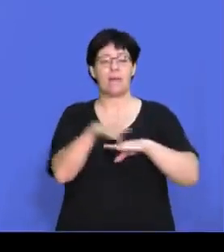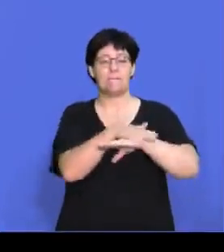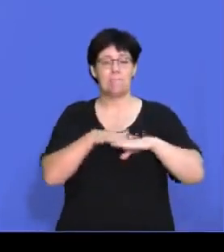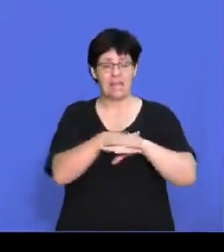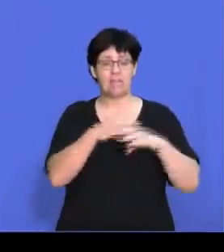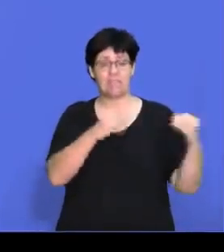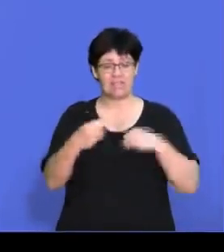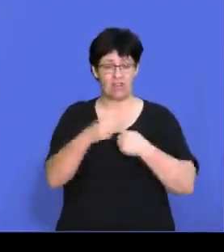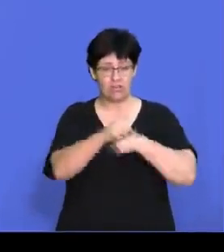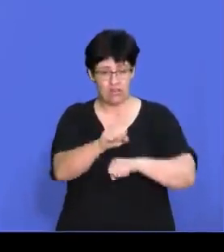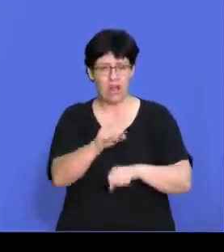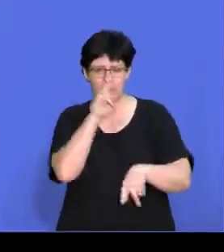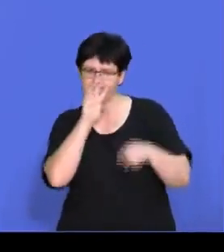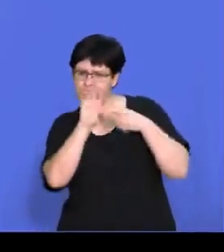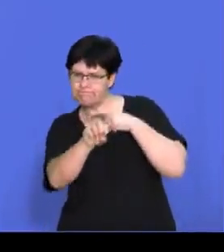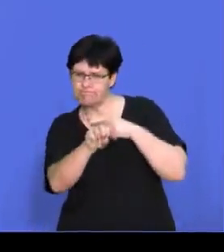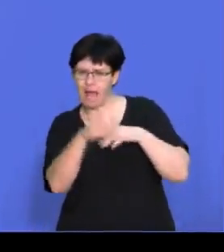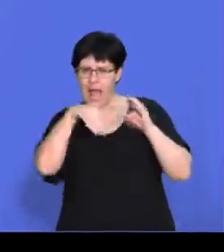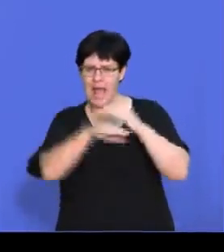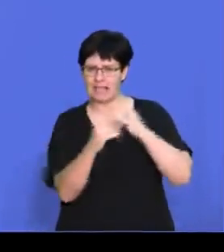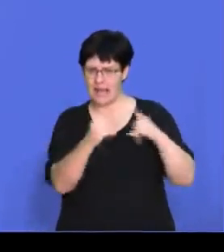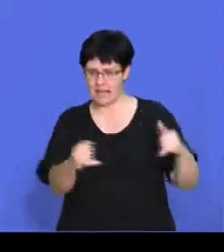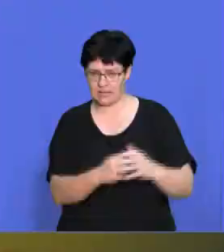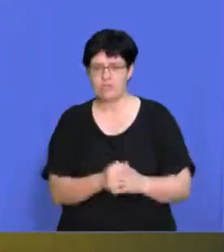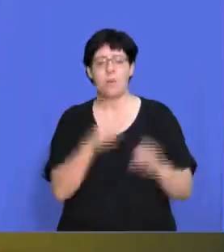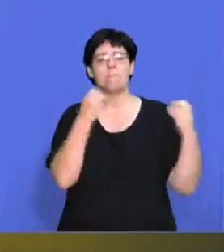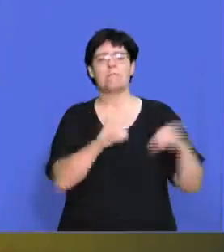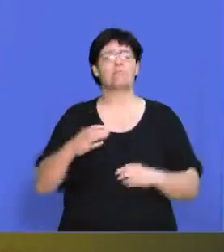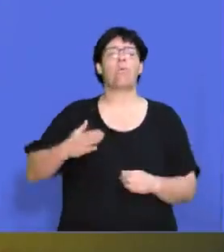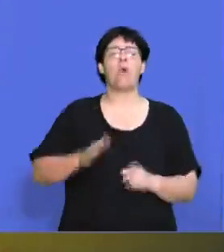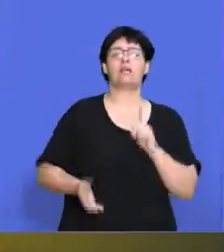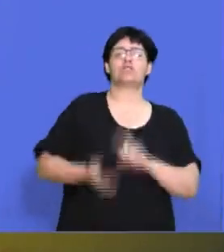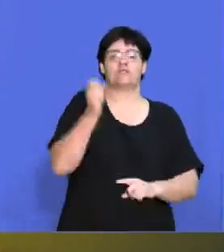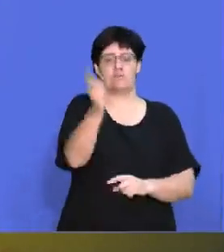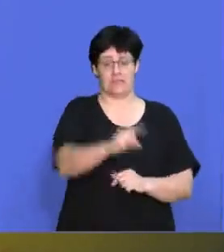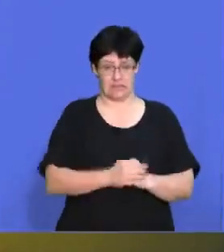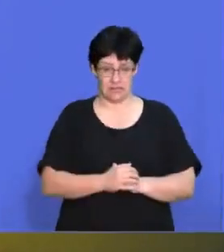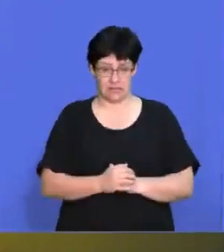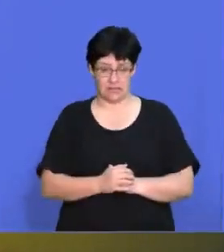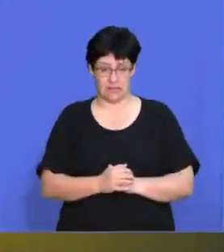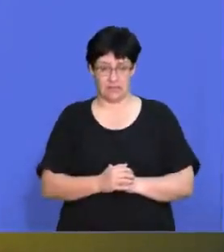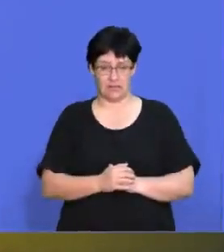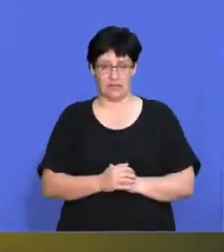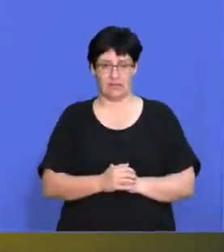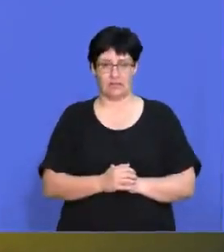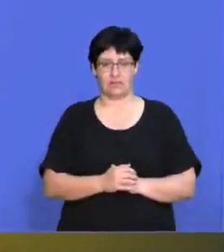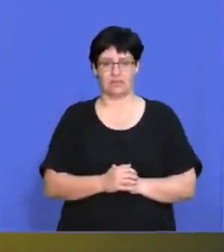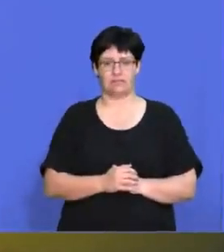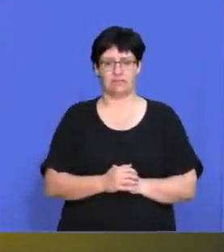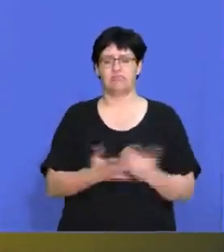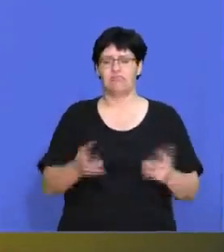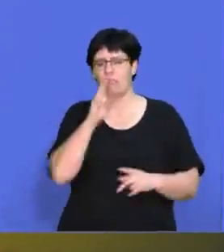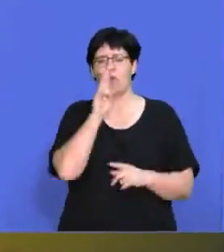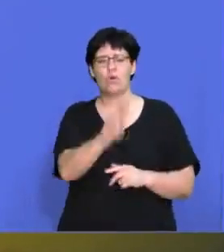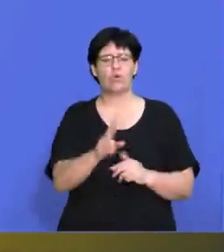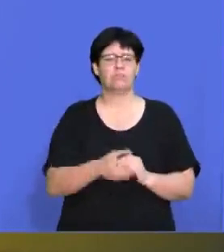underlying basis of the business strategy. So what is it that the business wants to achieve? So once again,